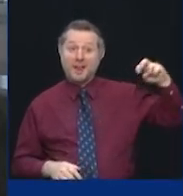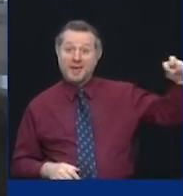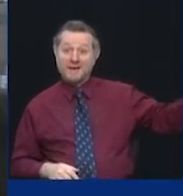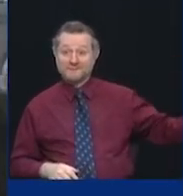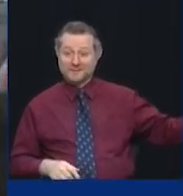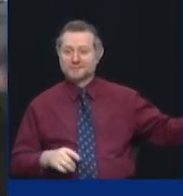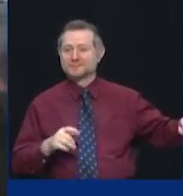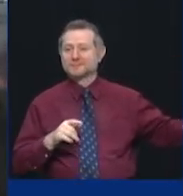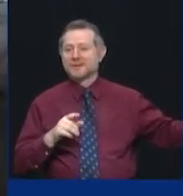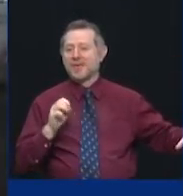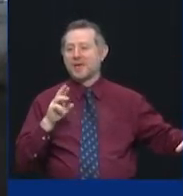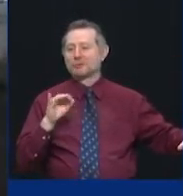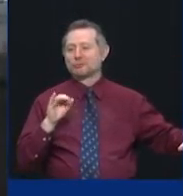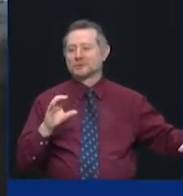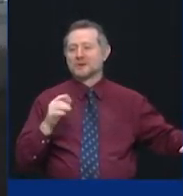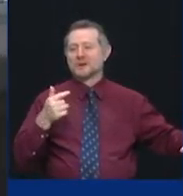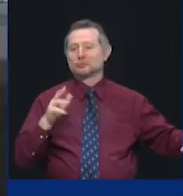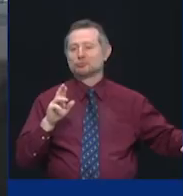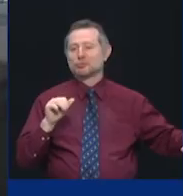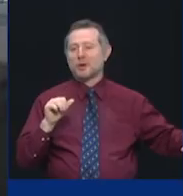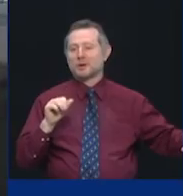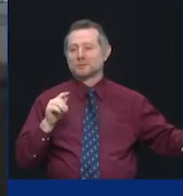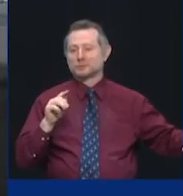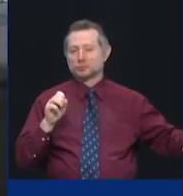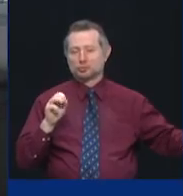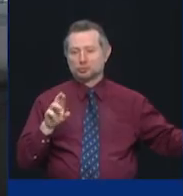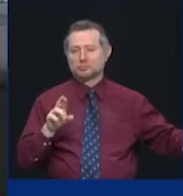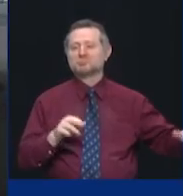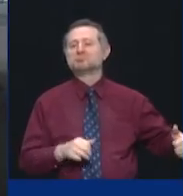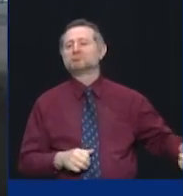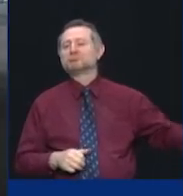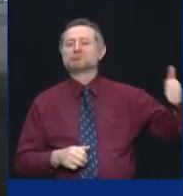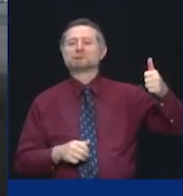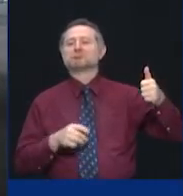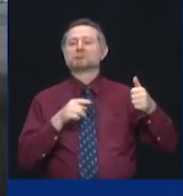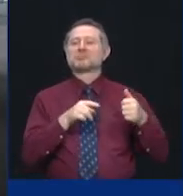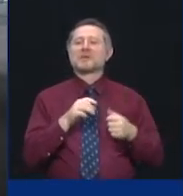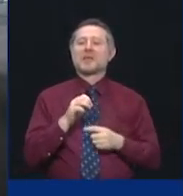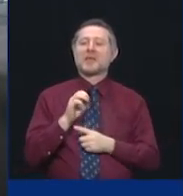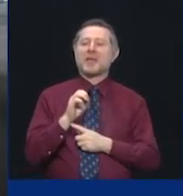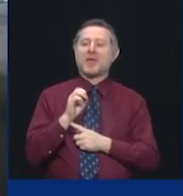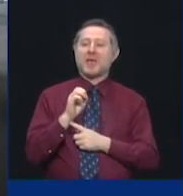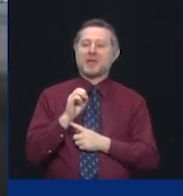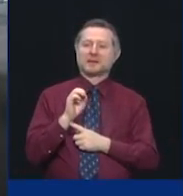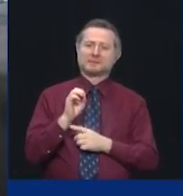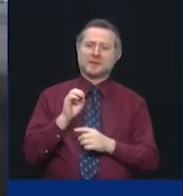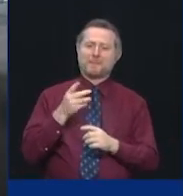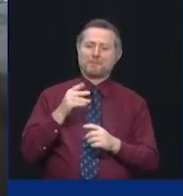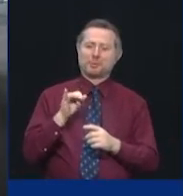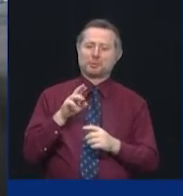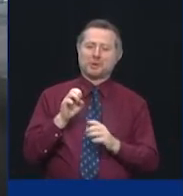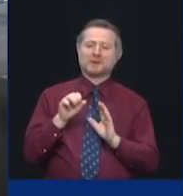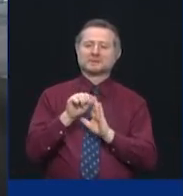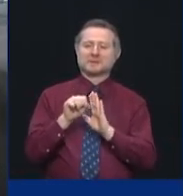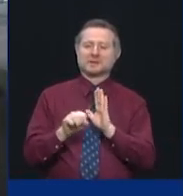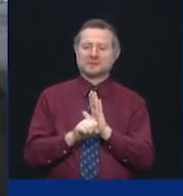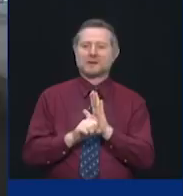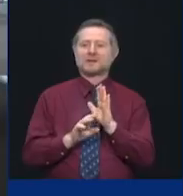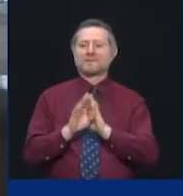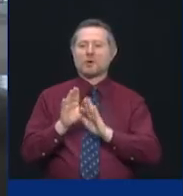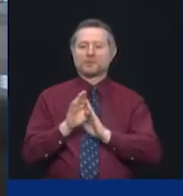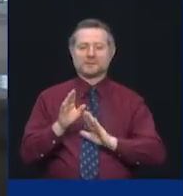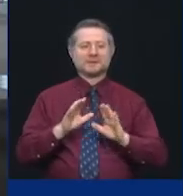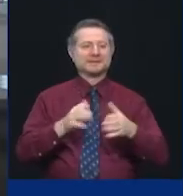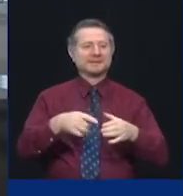heads the Empire State Development team, and they are a great team. And to my immediate left, Mr. Alan Steele,